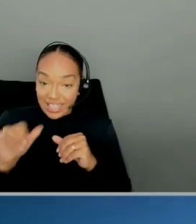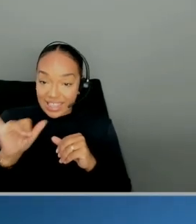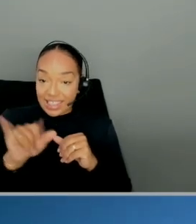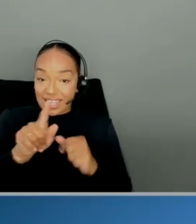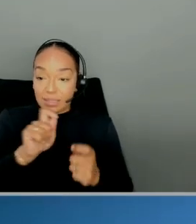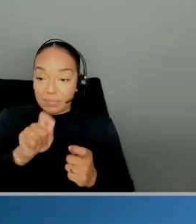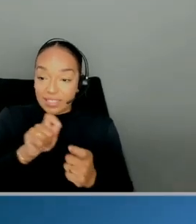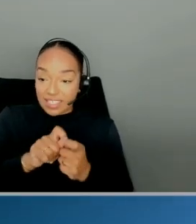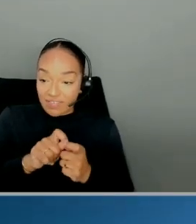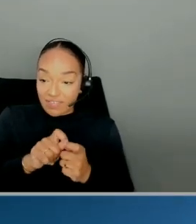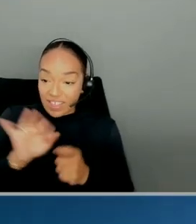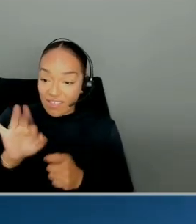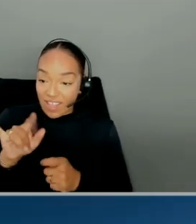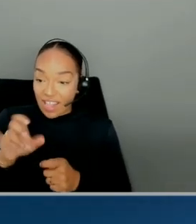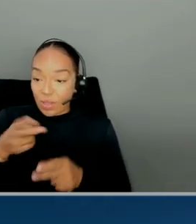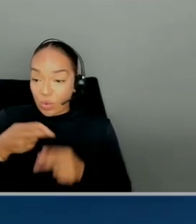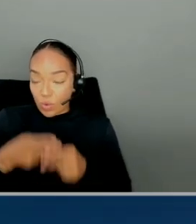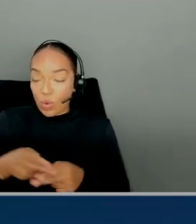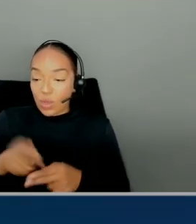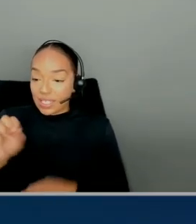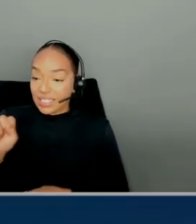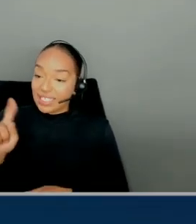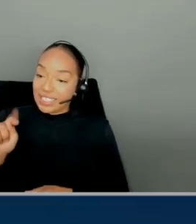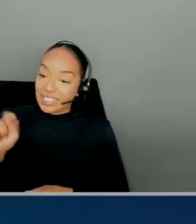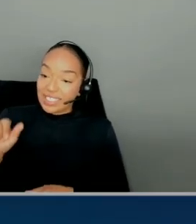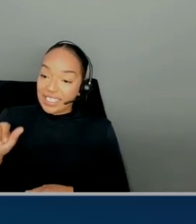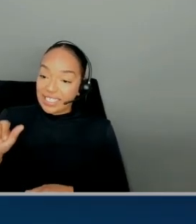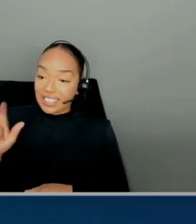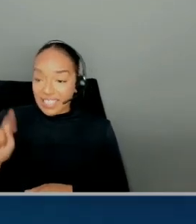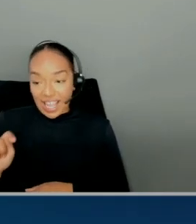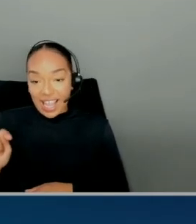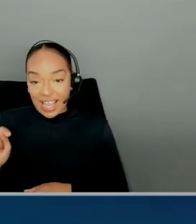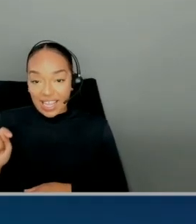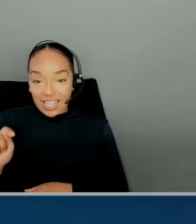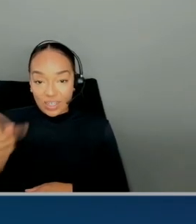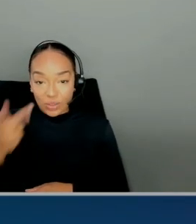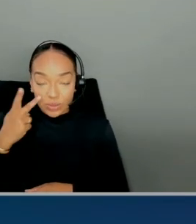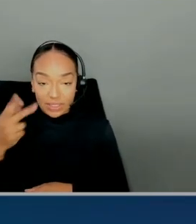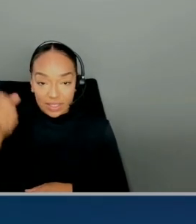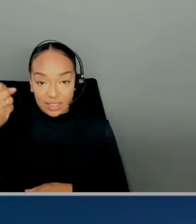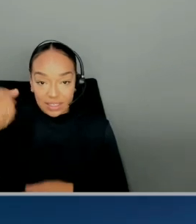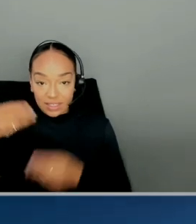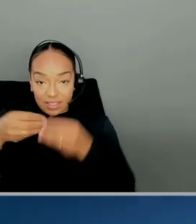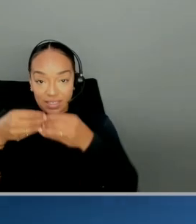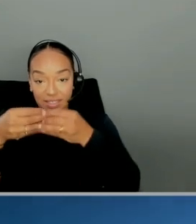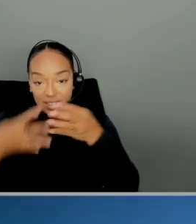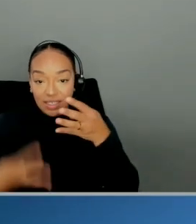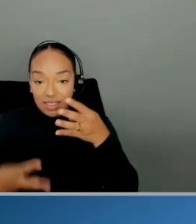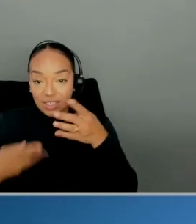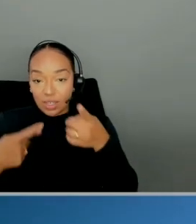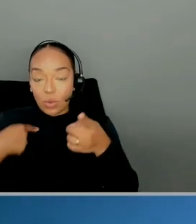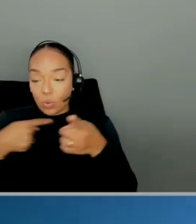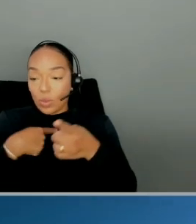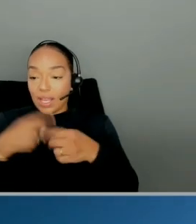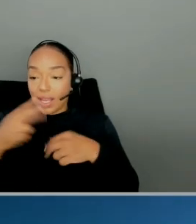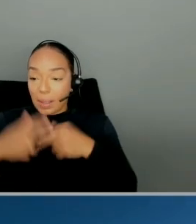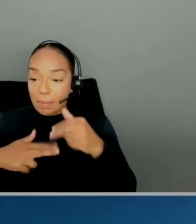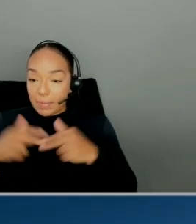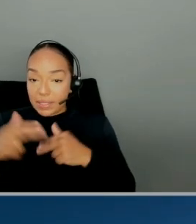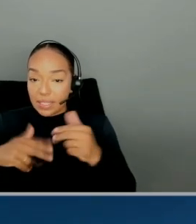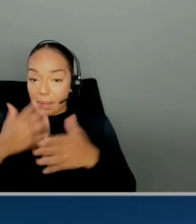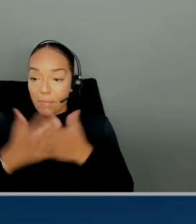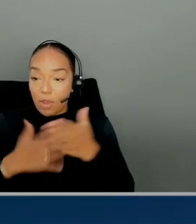stat, right? This is the stat. So that's more of like the internals we are building as part of your